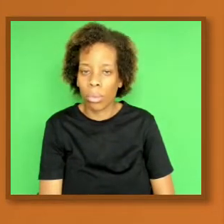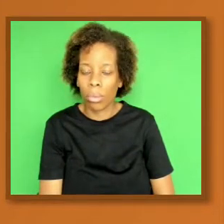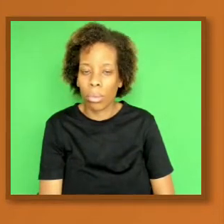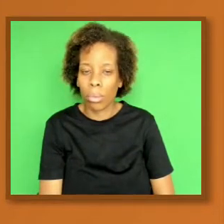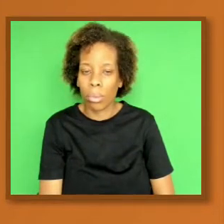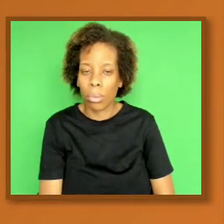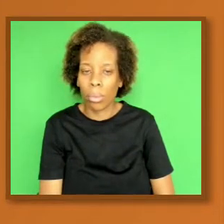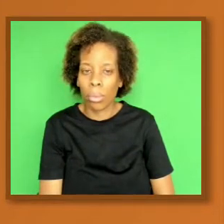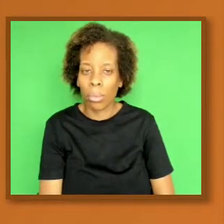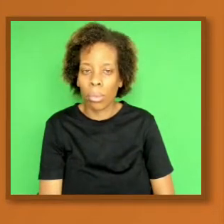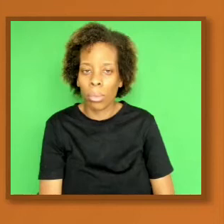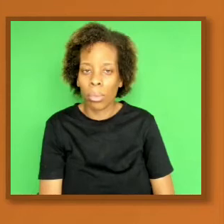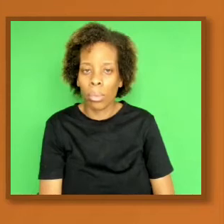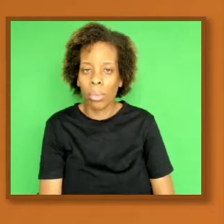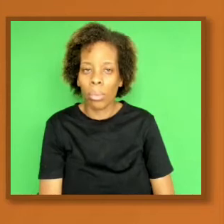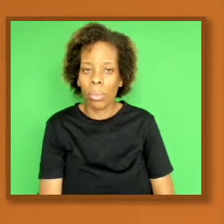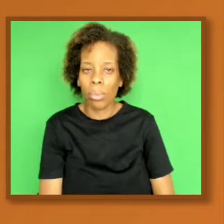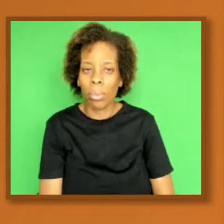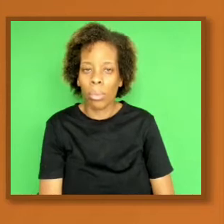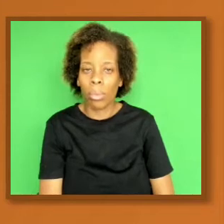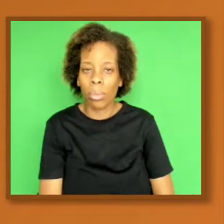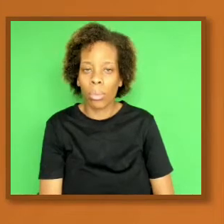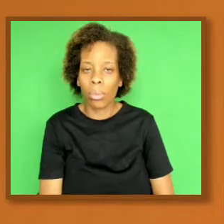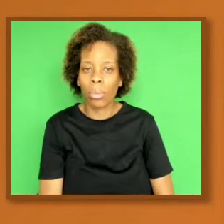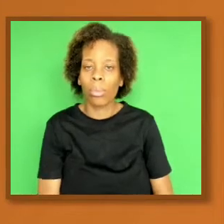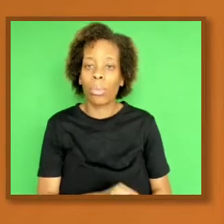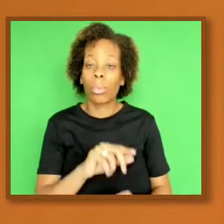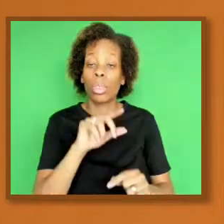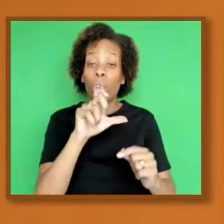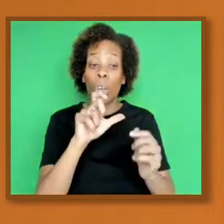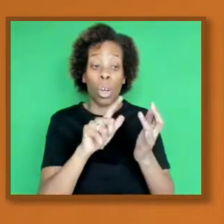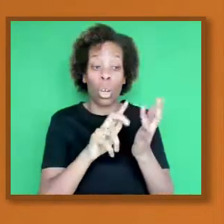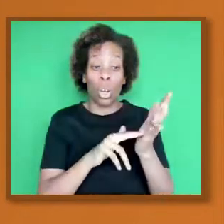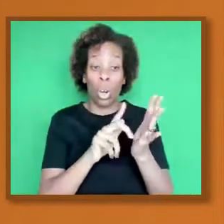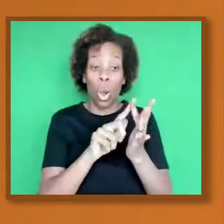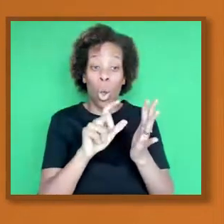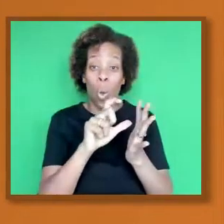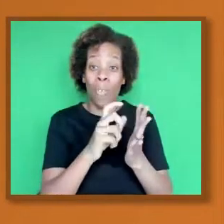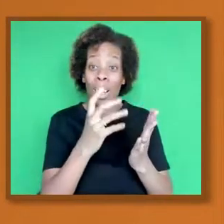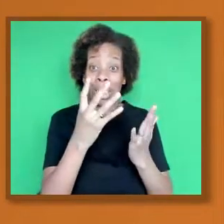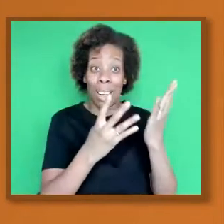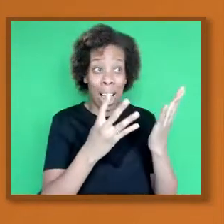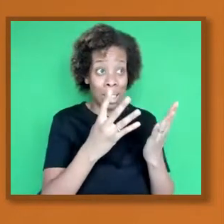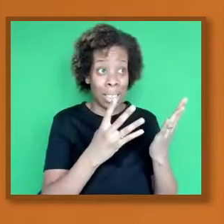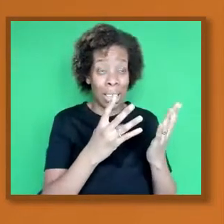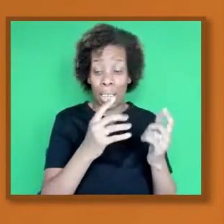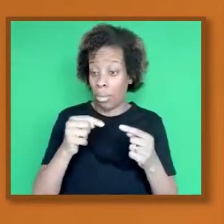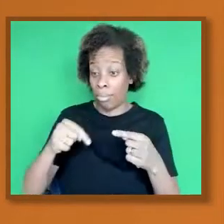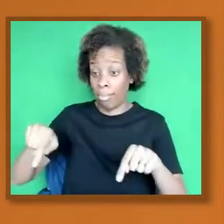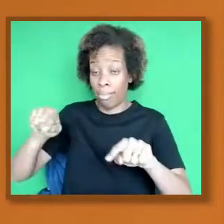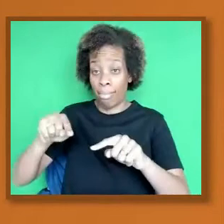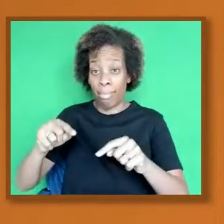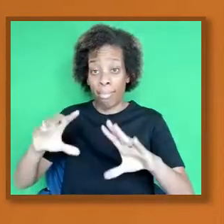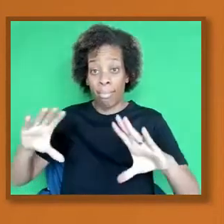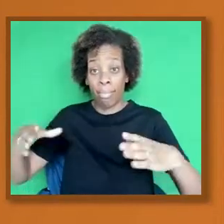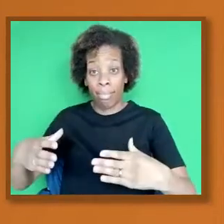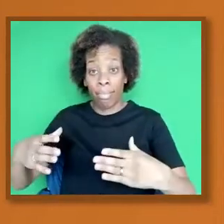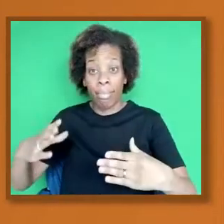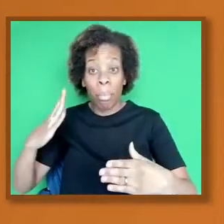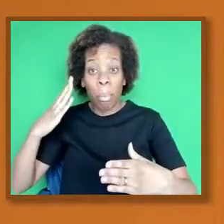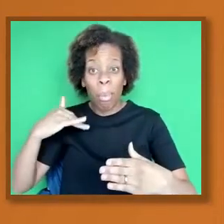vaccination and the black community should I take the vaccine? Yes. Yes. no. There's a lot of questions